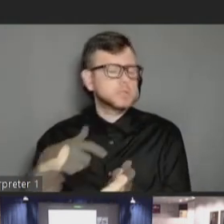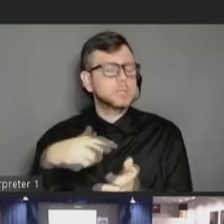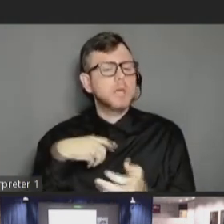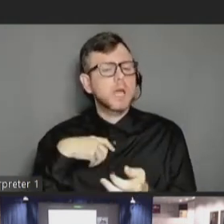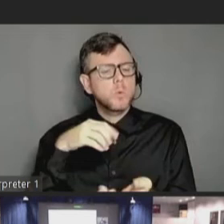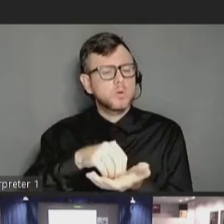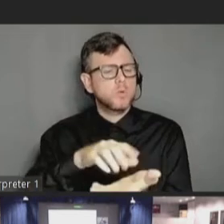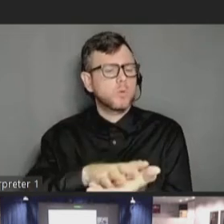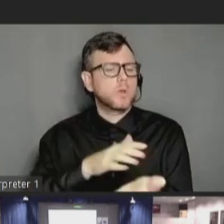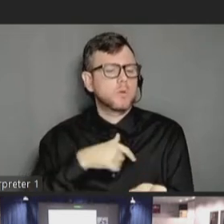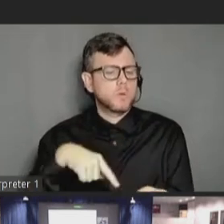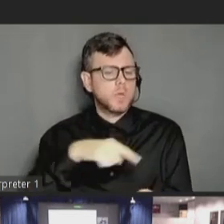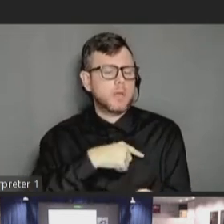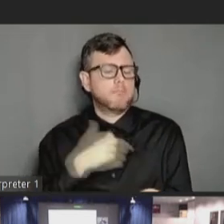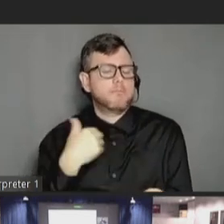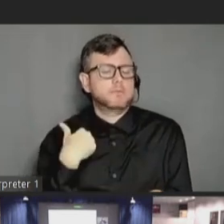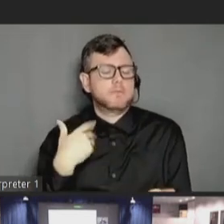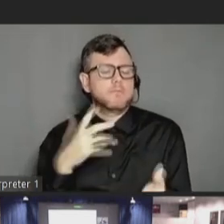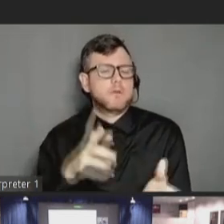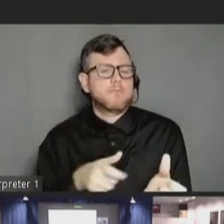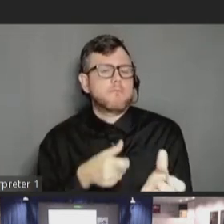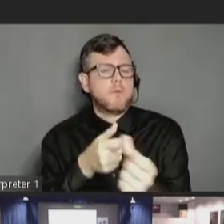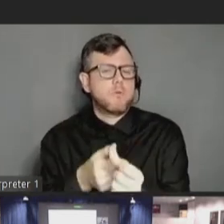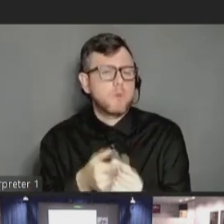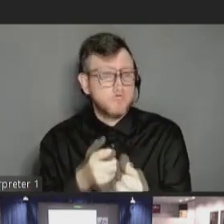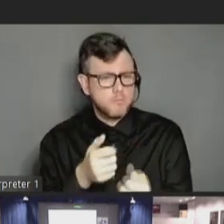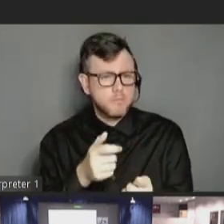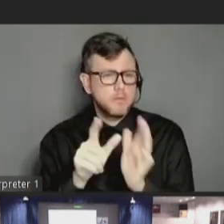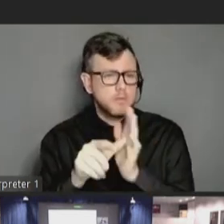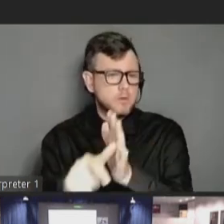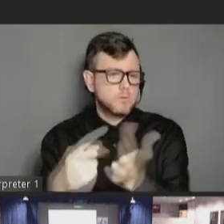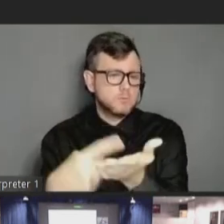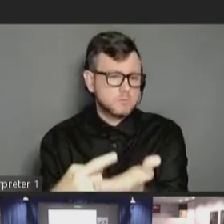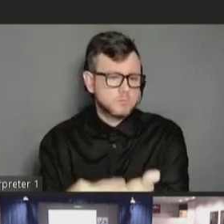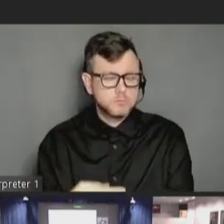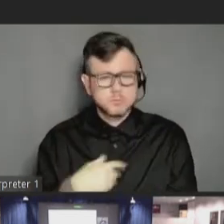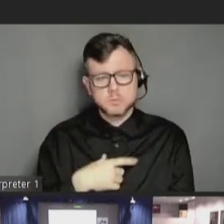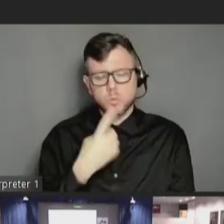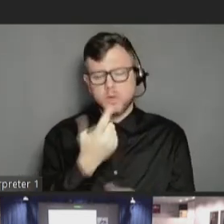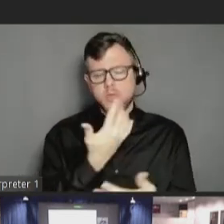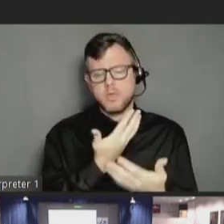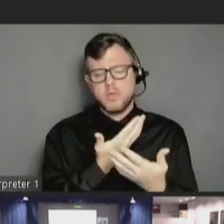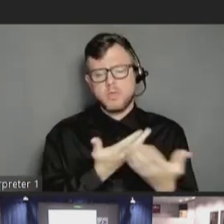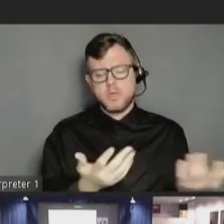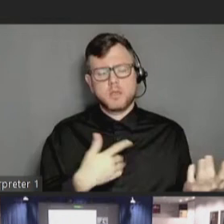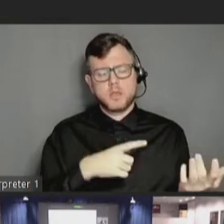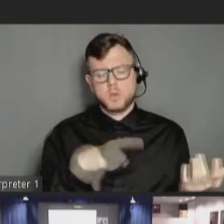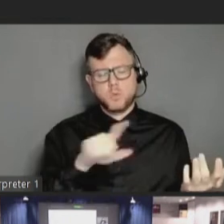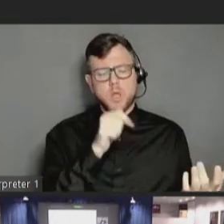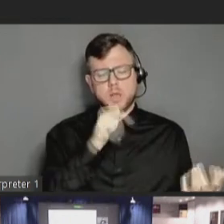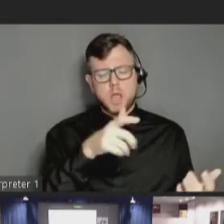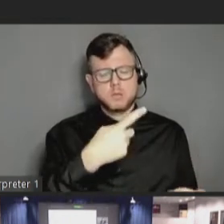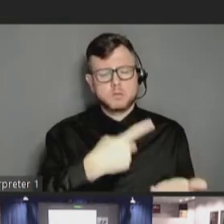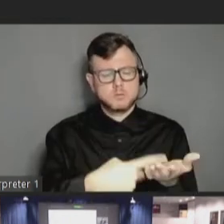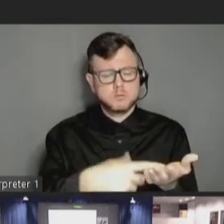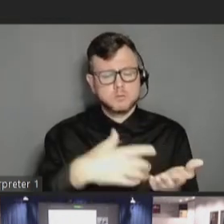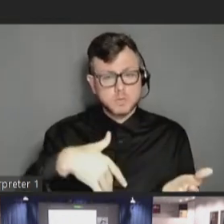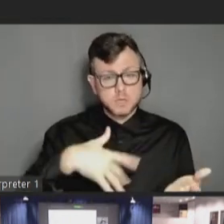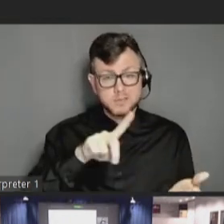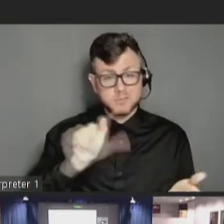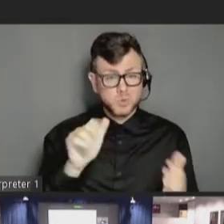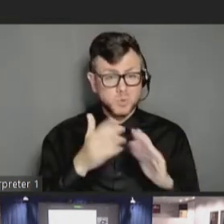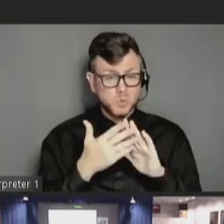just so that we have some follow-up discussions at some point. One of the things that nobody touched on that the disability community also